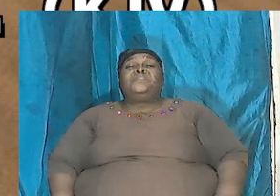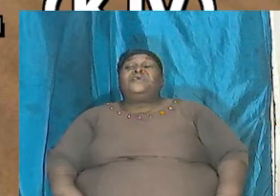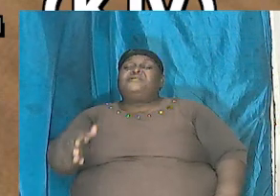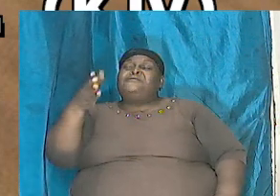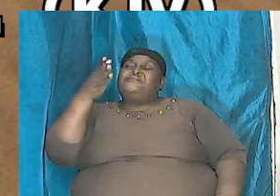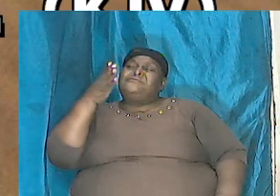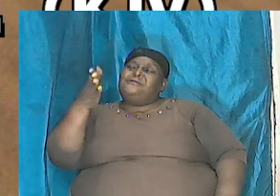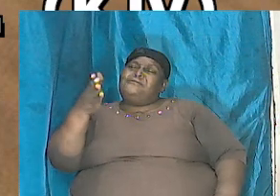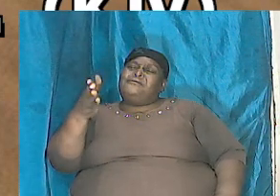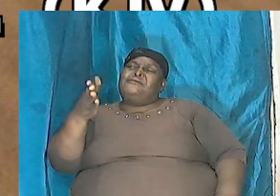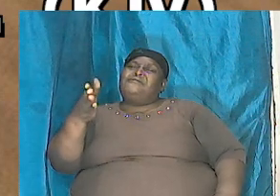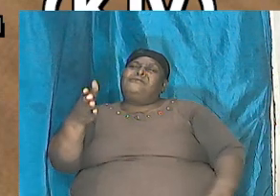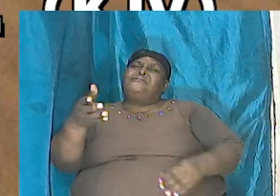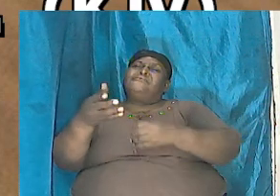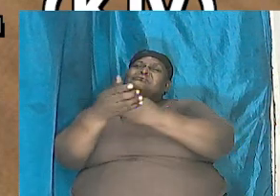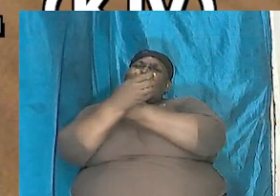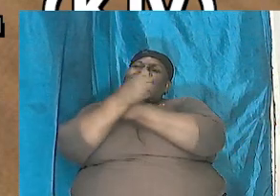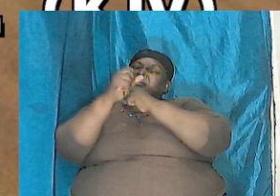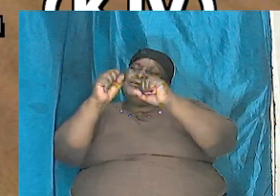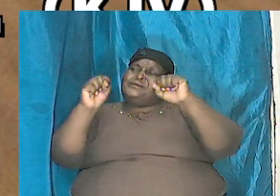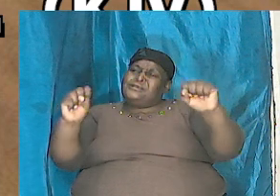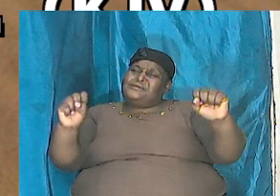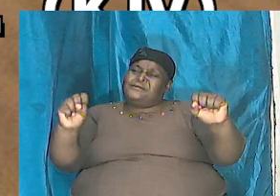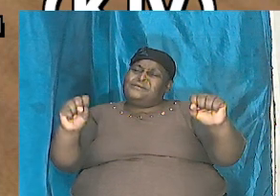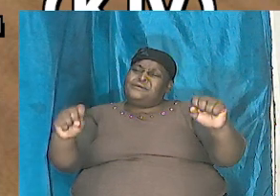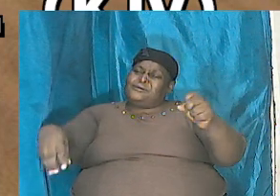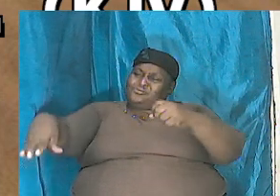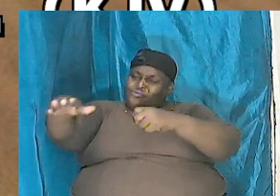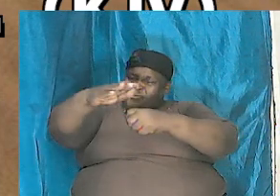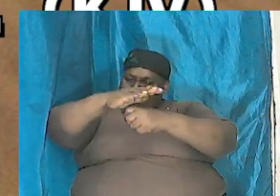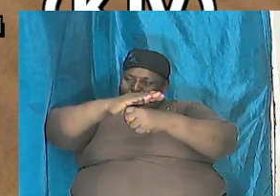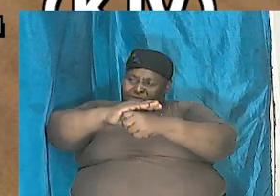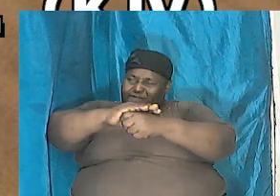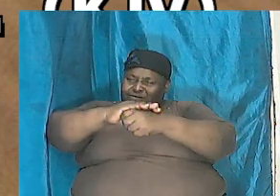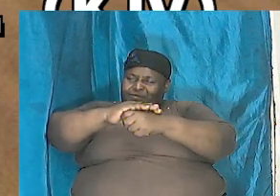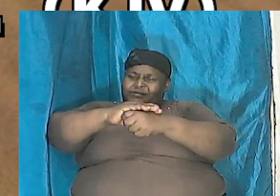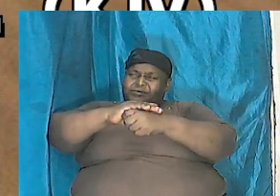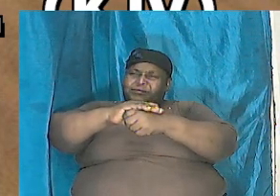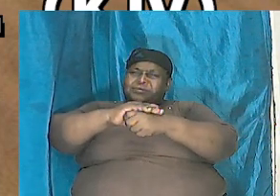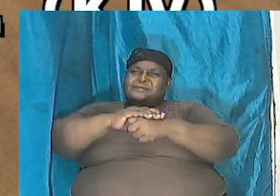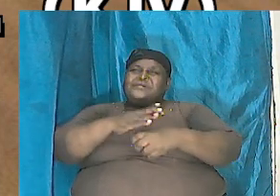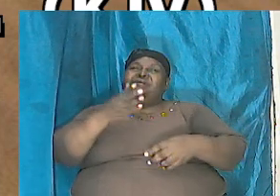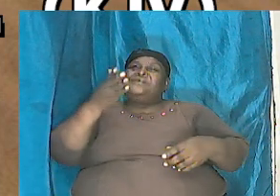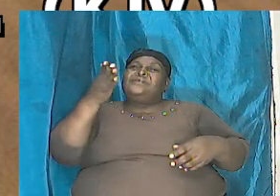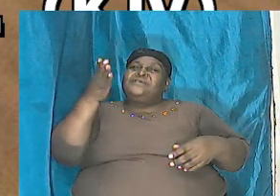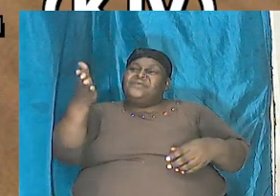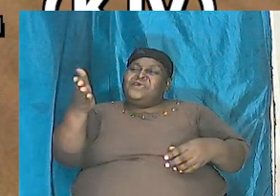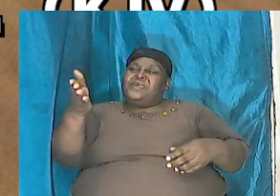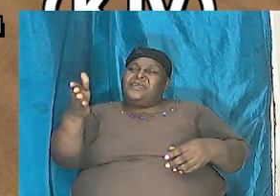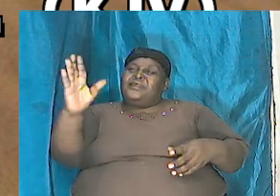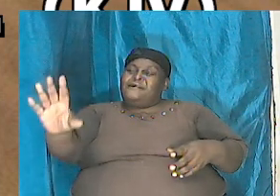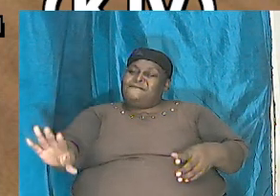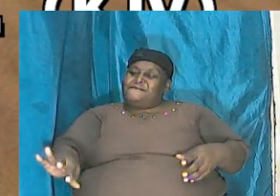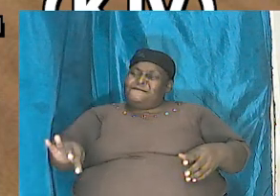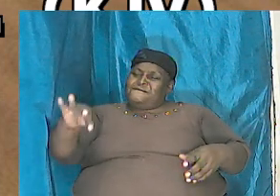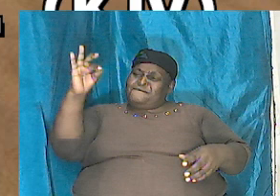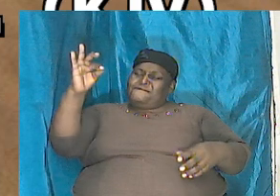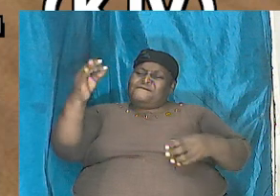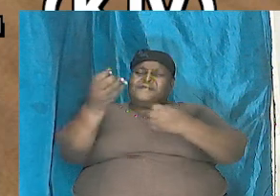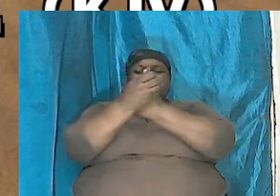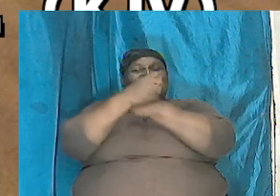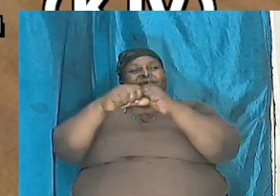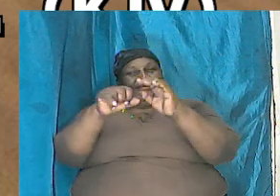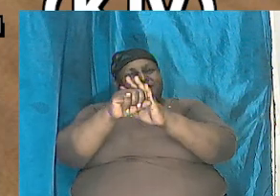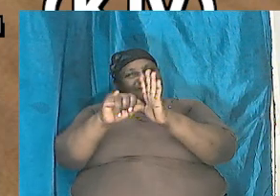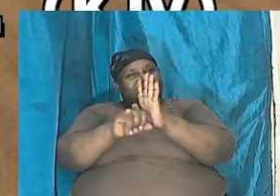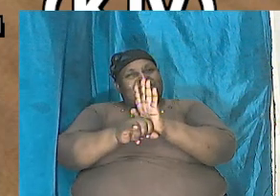were covered they found salvation